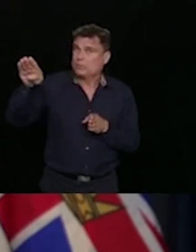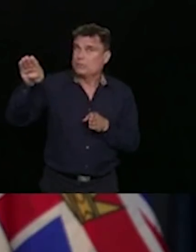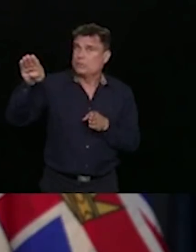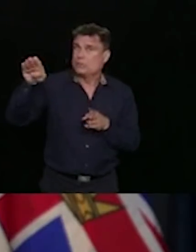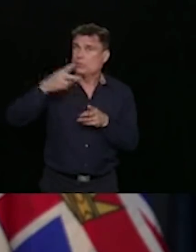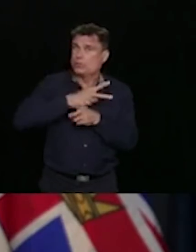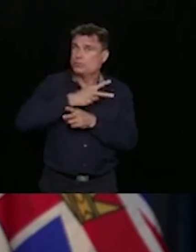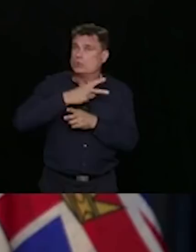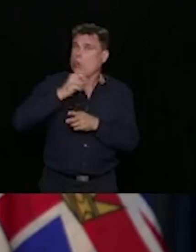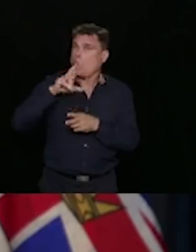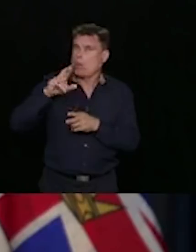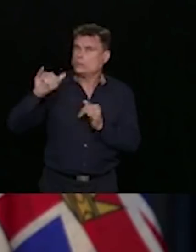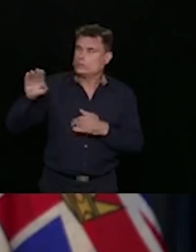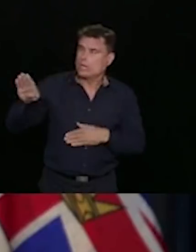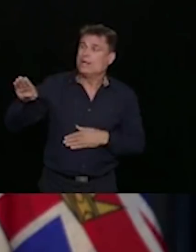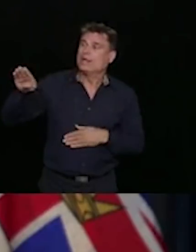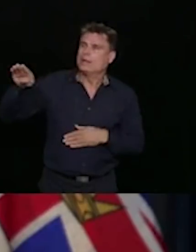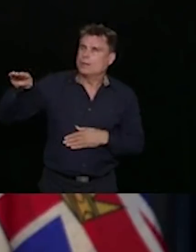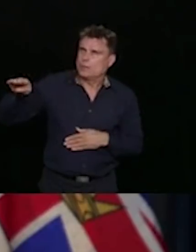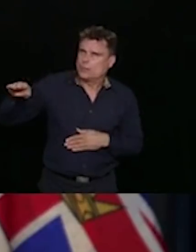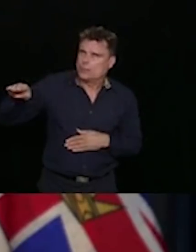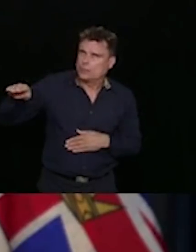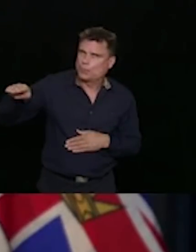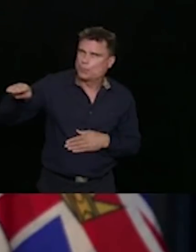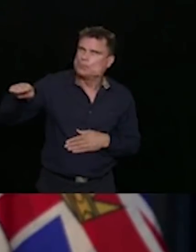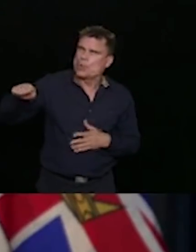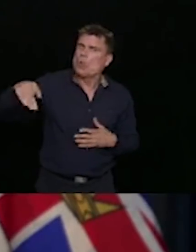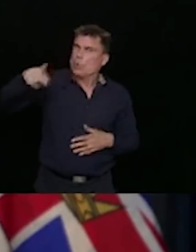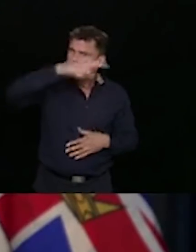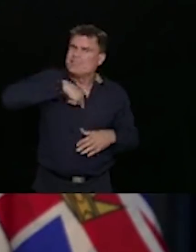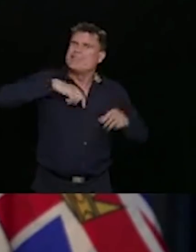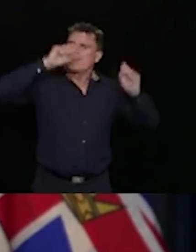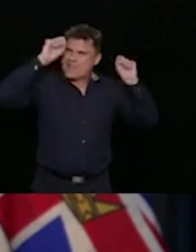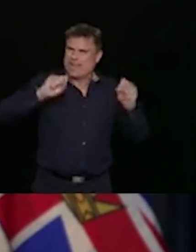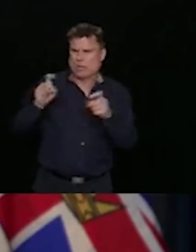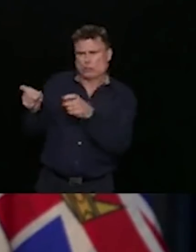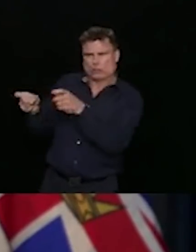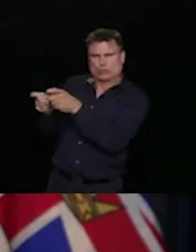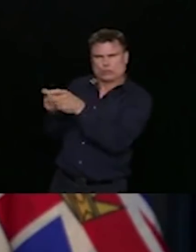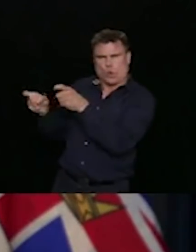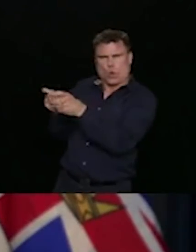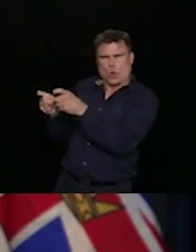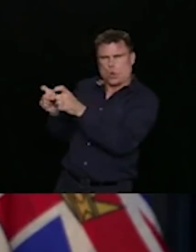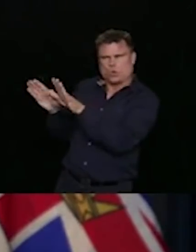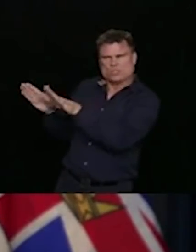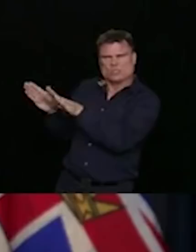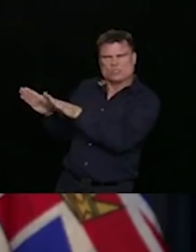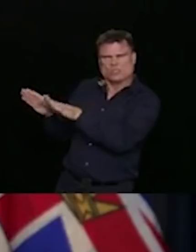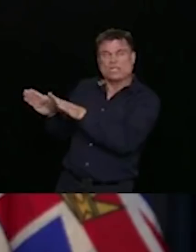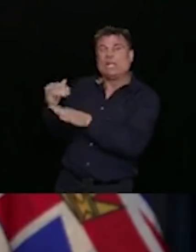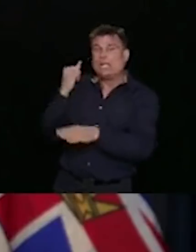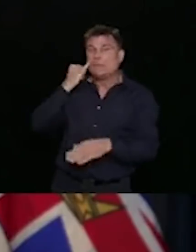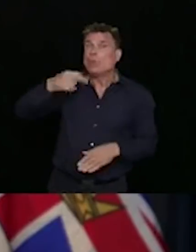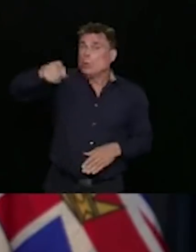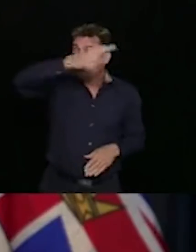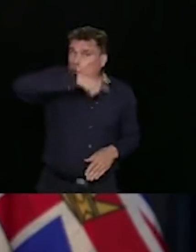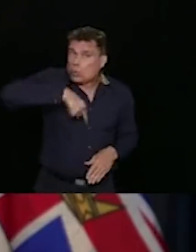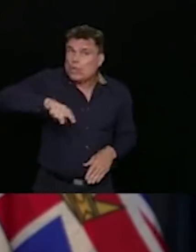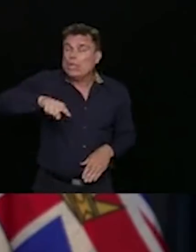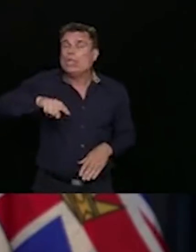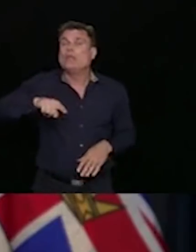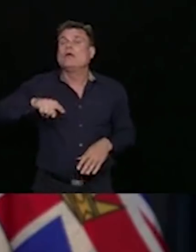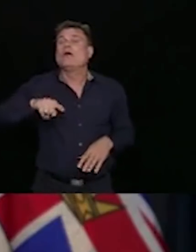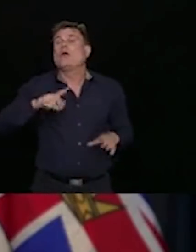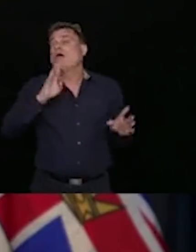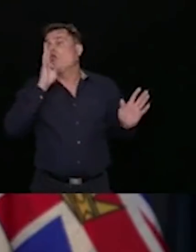If we increase our social interactions too much, Without doing it safely, we do risk a rebound. That